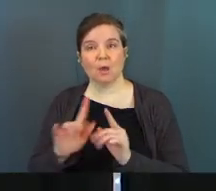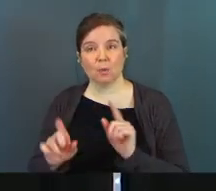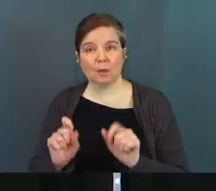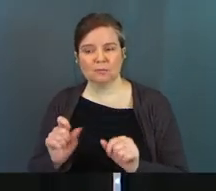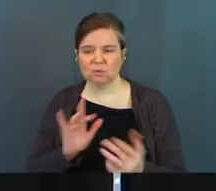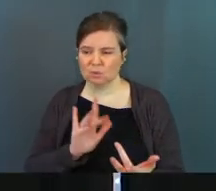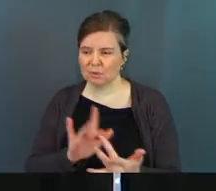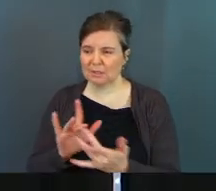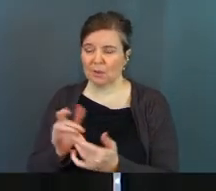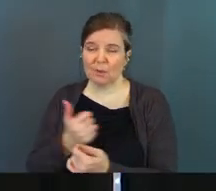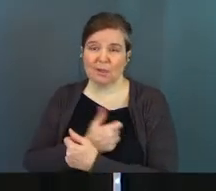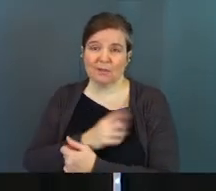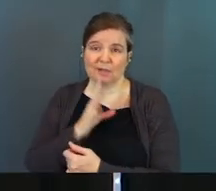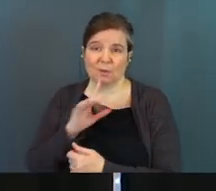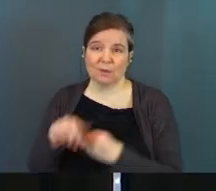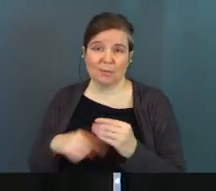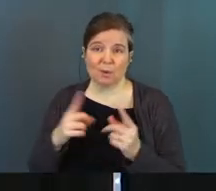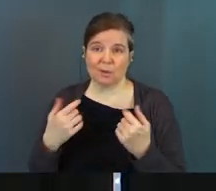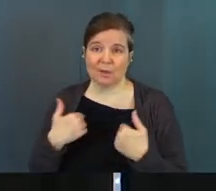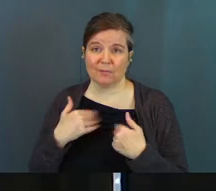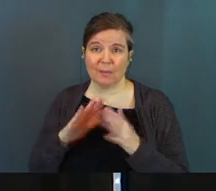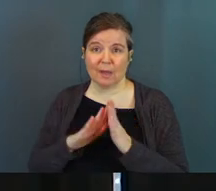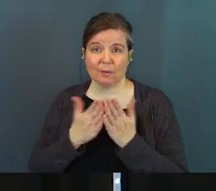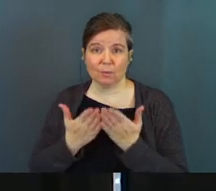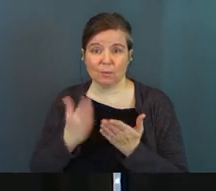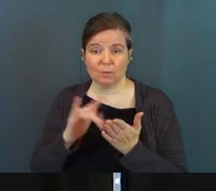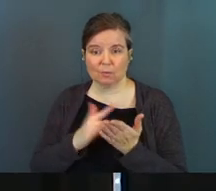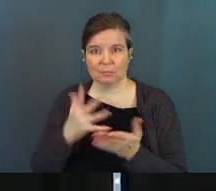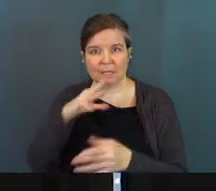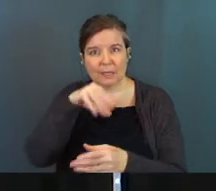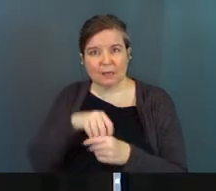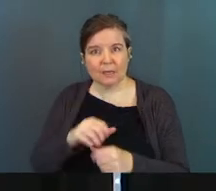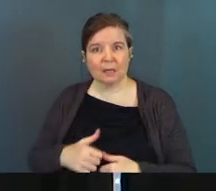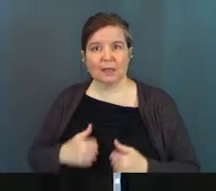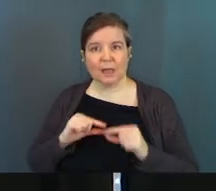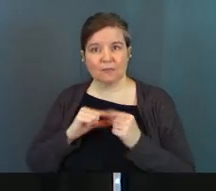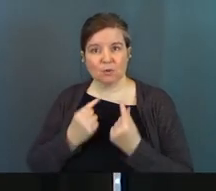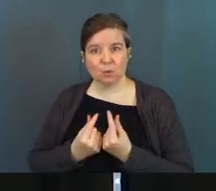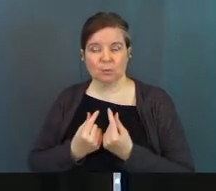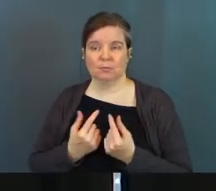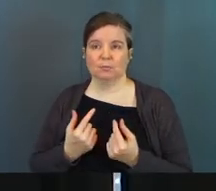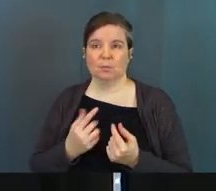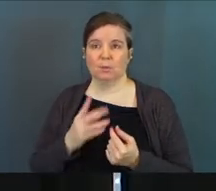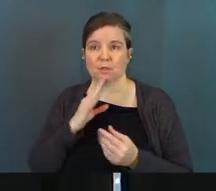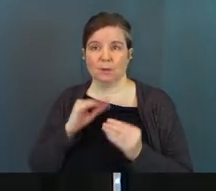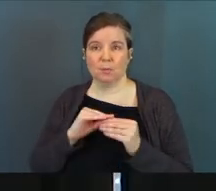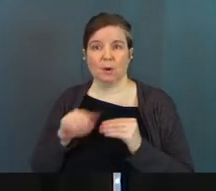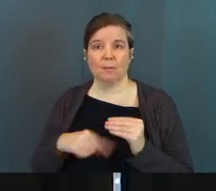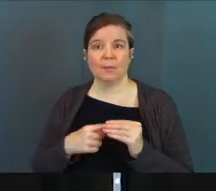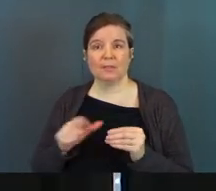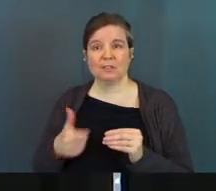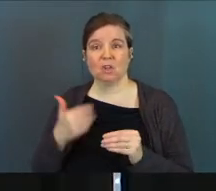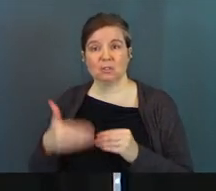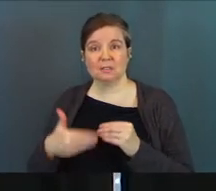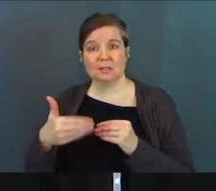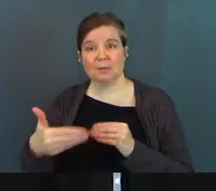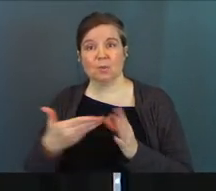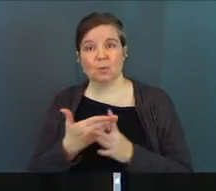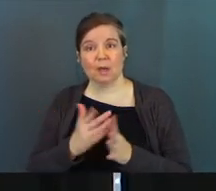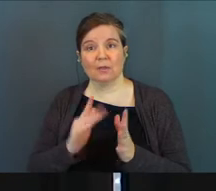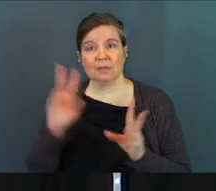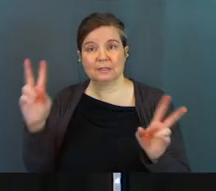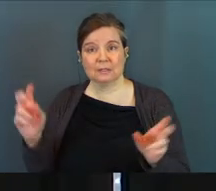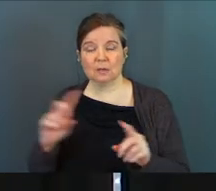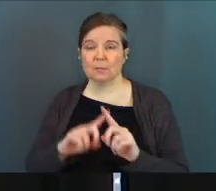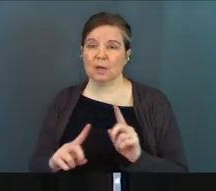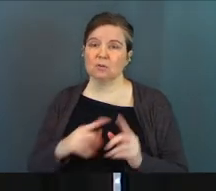questions. Reach out. We would love to talk with you about questions you have about God's Word. Get into a life group. We're talking about life group launches soon, right? And we're going to talk more about these other steps you can take throughout this series,